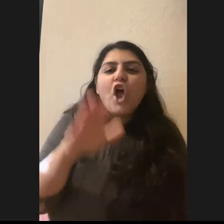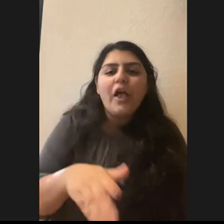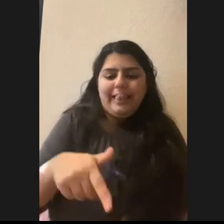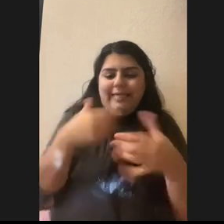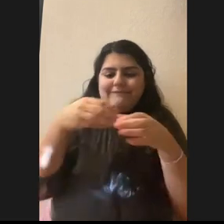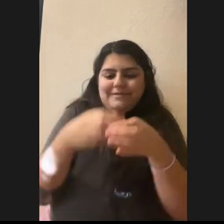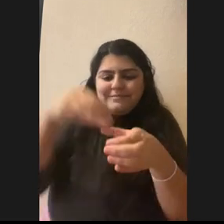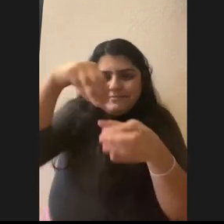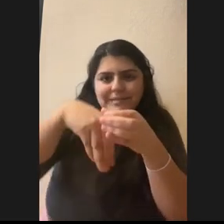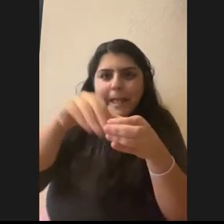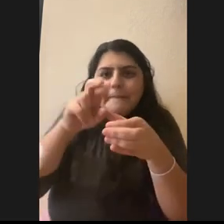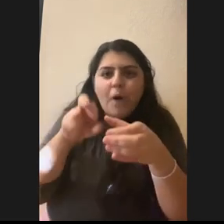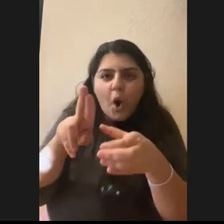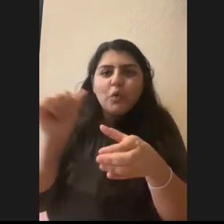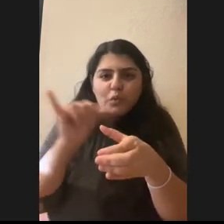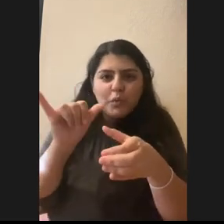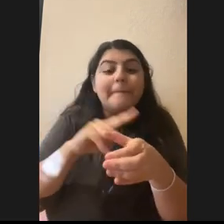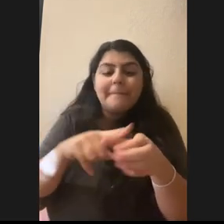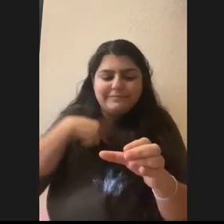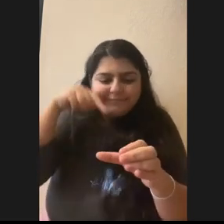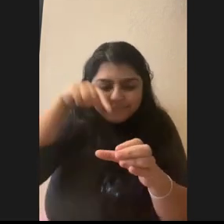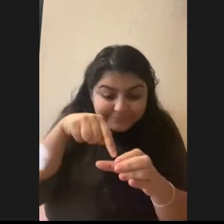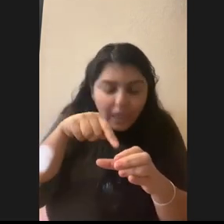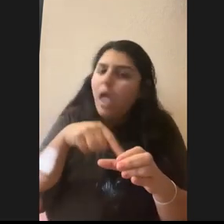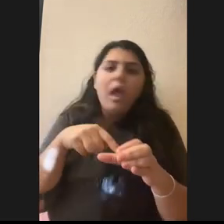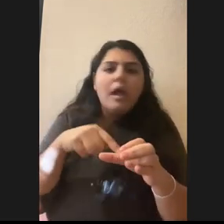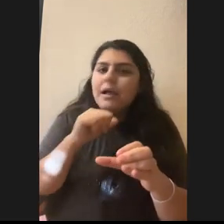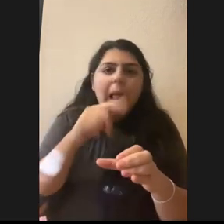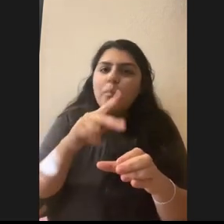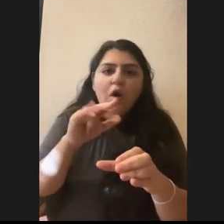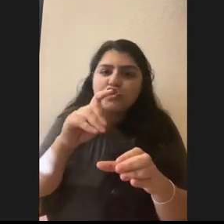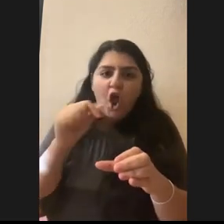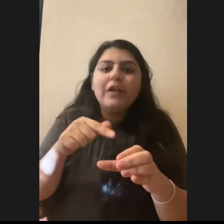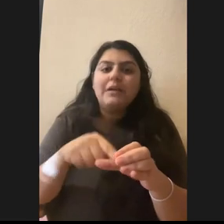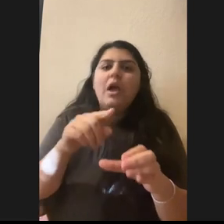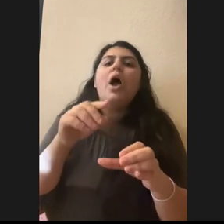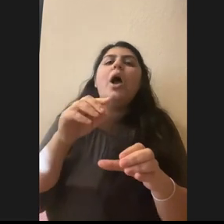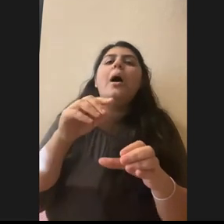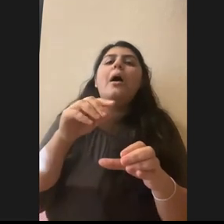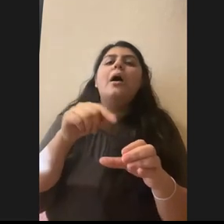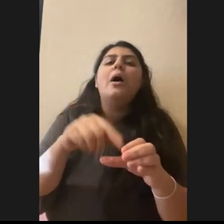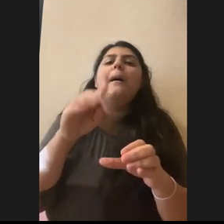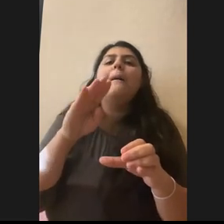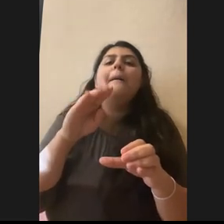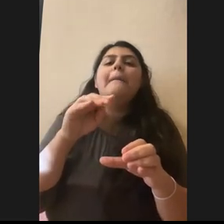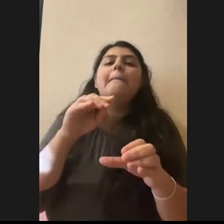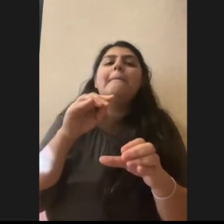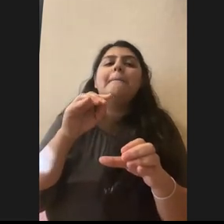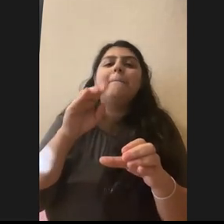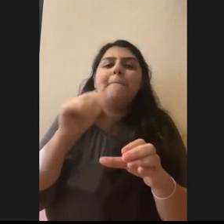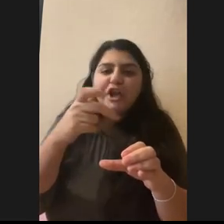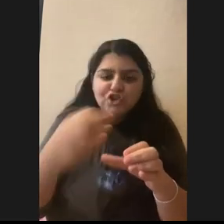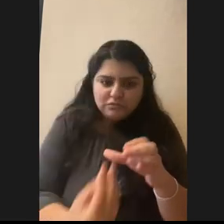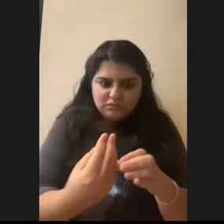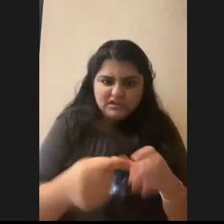And instead of a prairie dog in the burrow, a badger came out and grouted me and showed his teeth. And I went weak in the knees. I was like, you're small, but